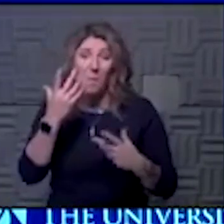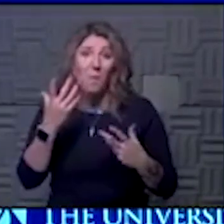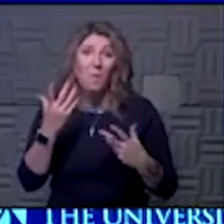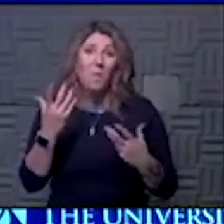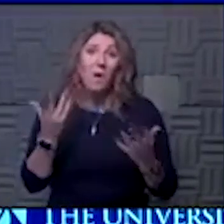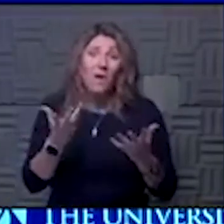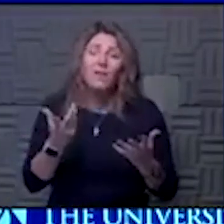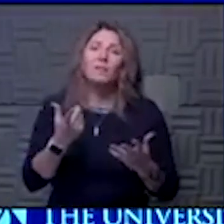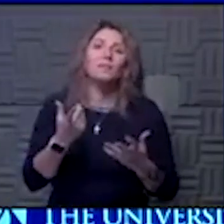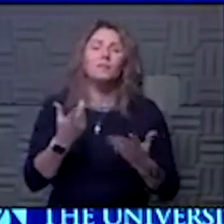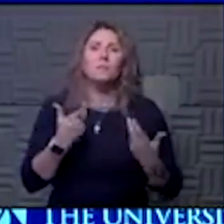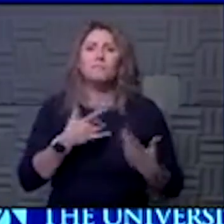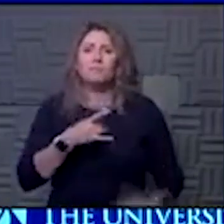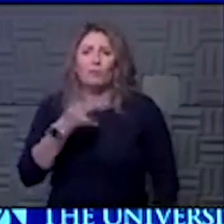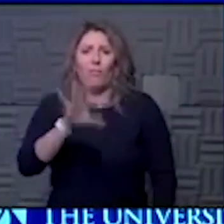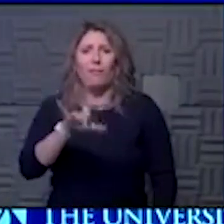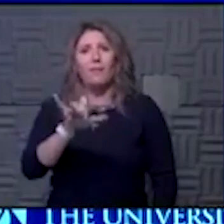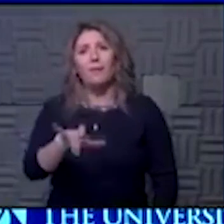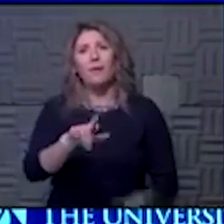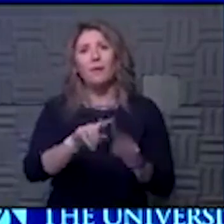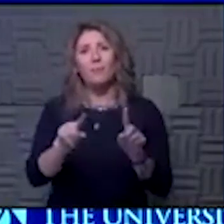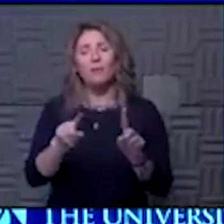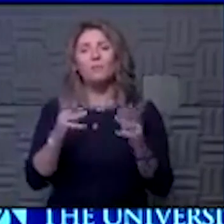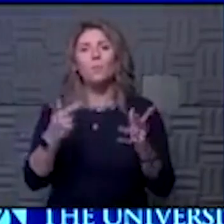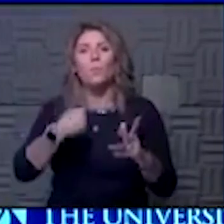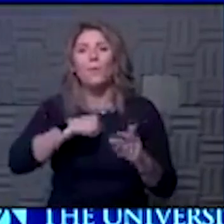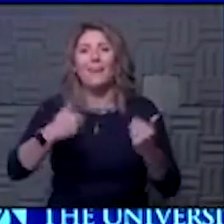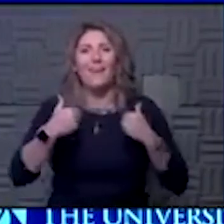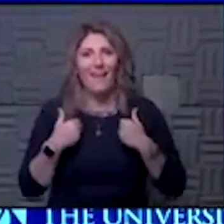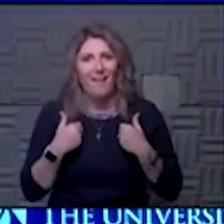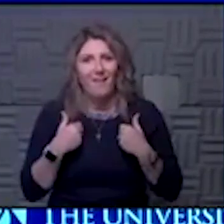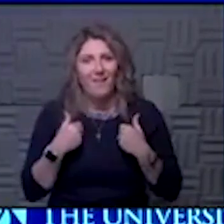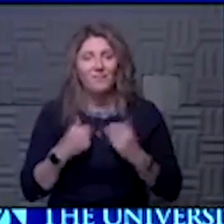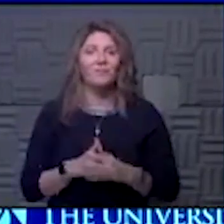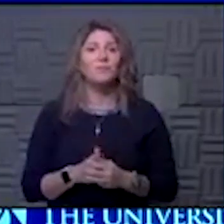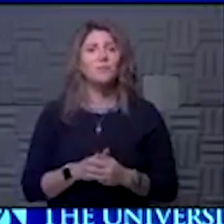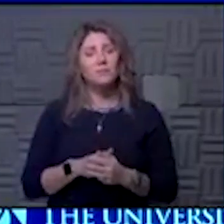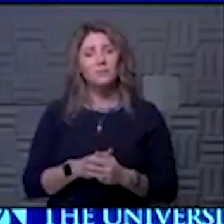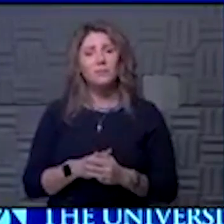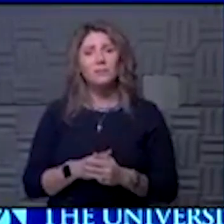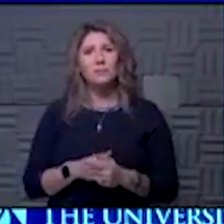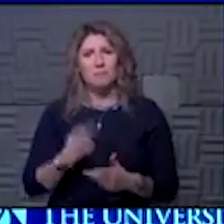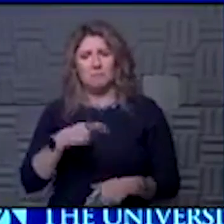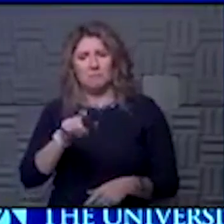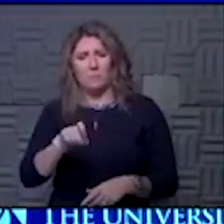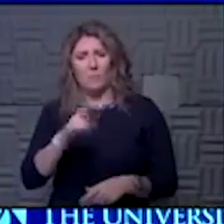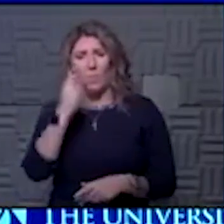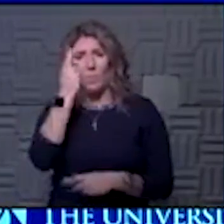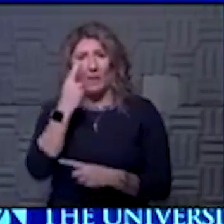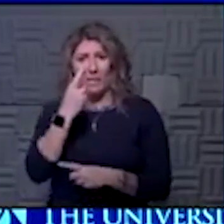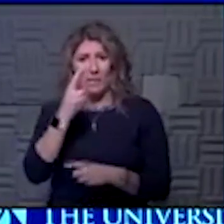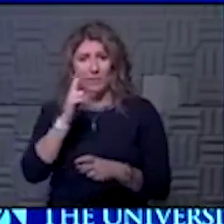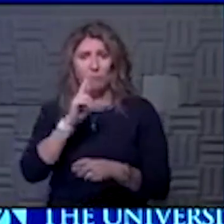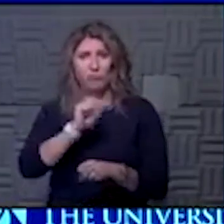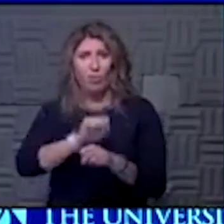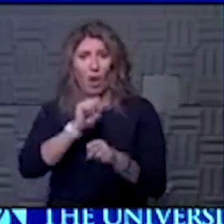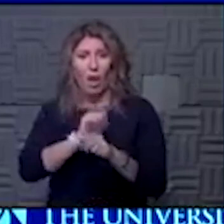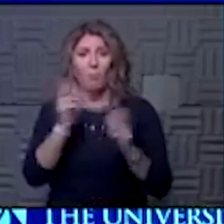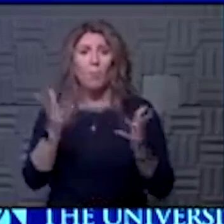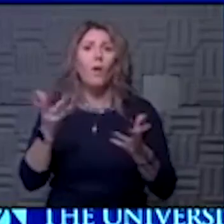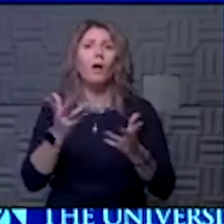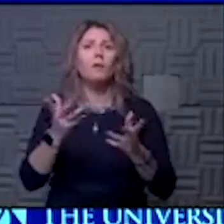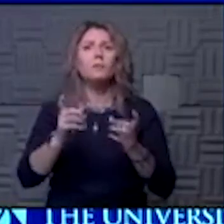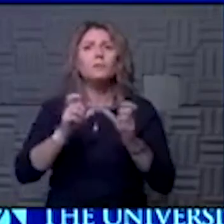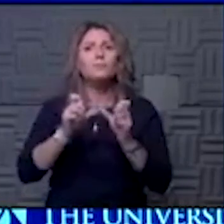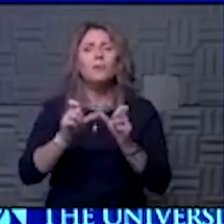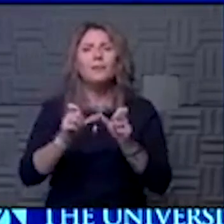what we like, but it is what we have. And I think we just have to realize that our job right now is to keep each other safe.